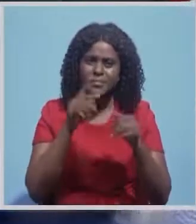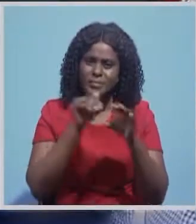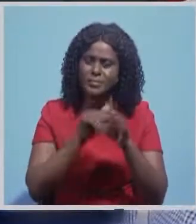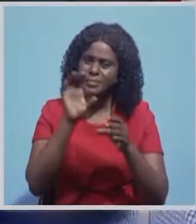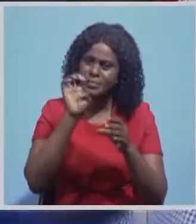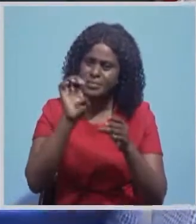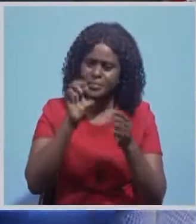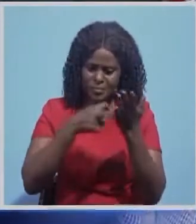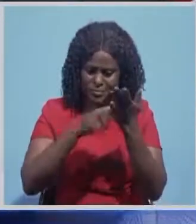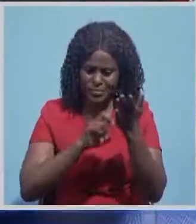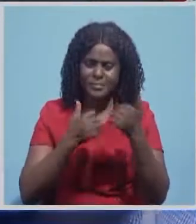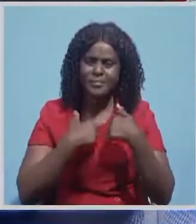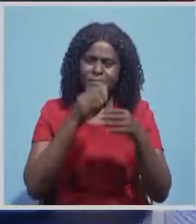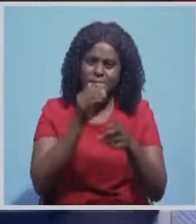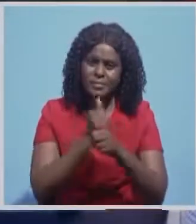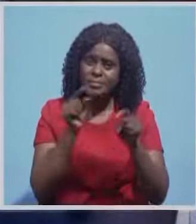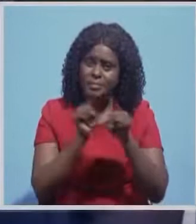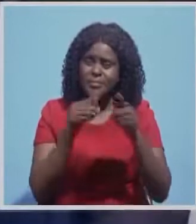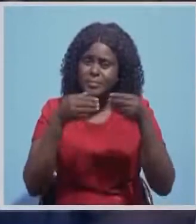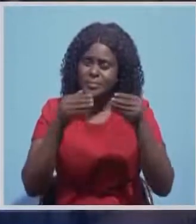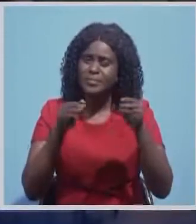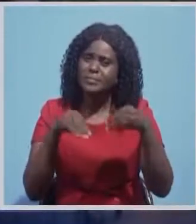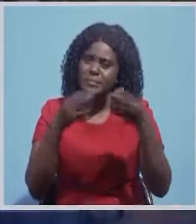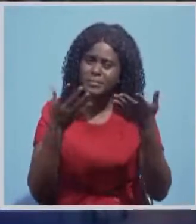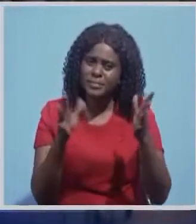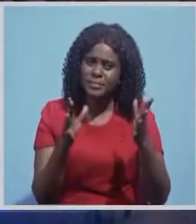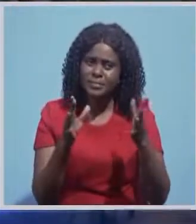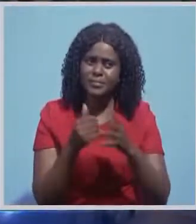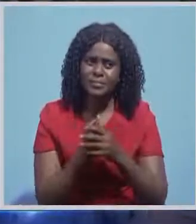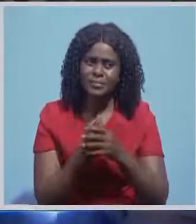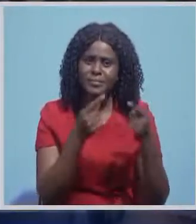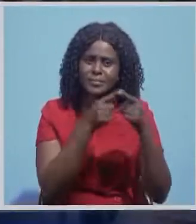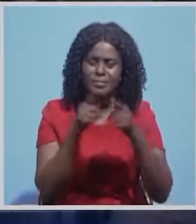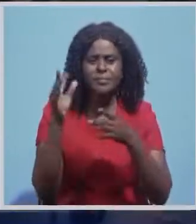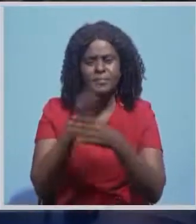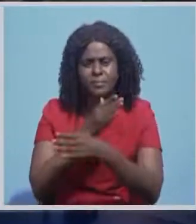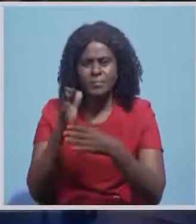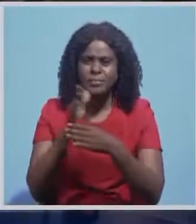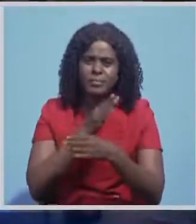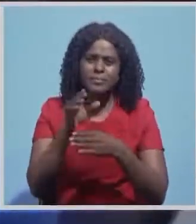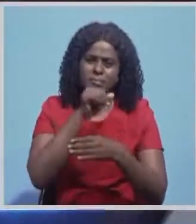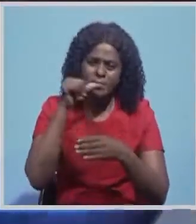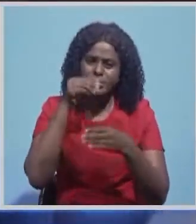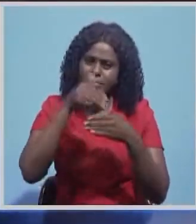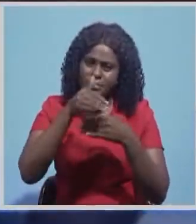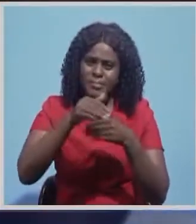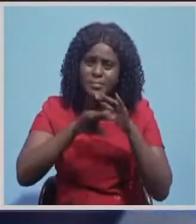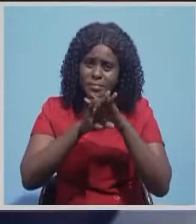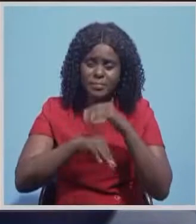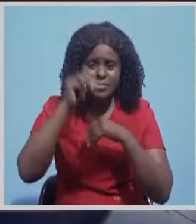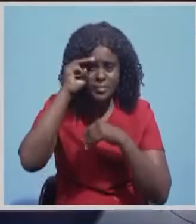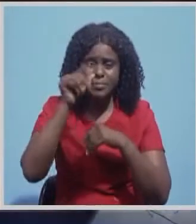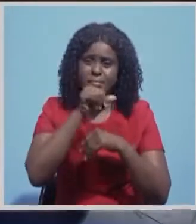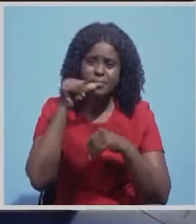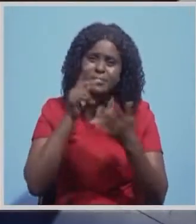modality have received and swiped their inputs through the various agro-dealers that were registered under the Ministry of Agriculture. So